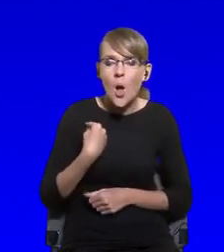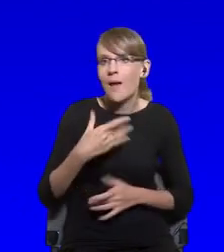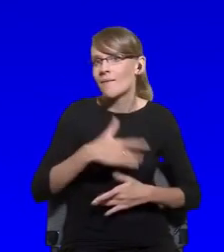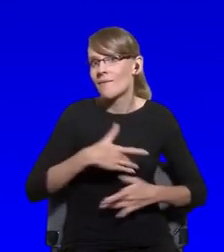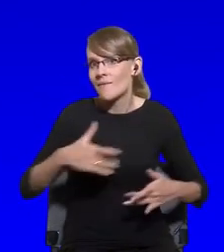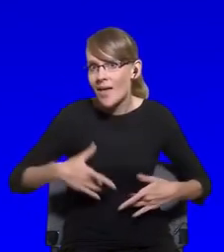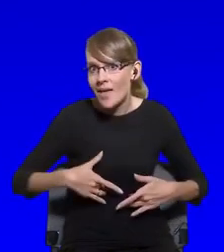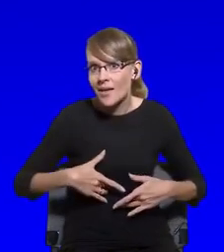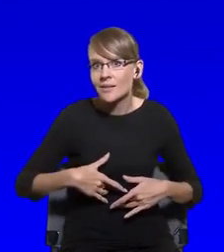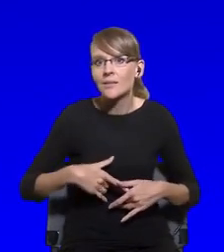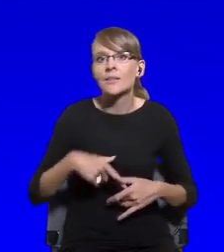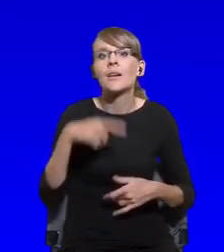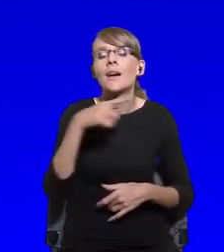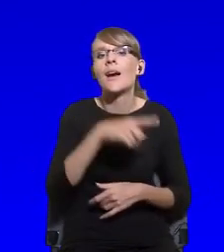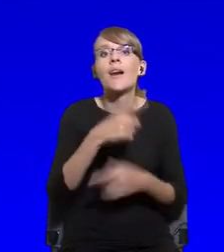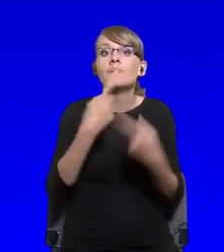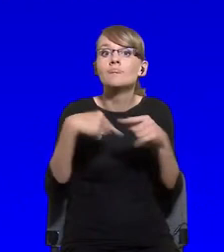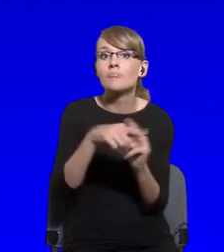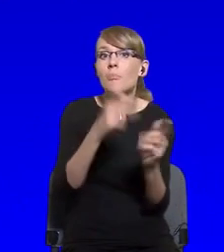that.